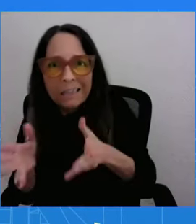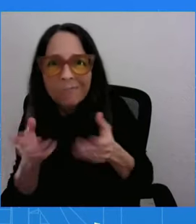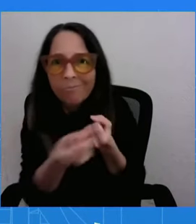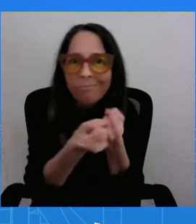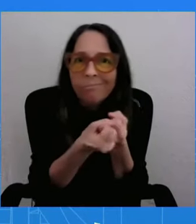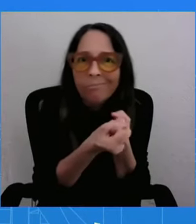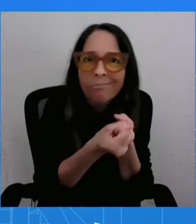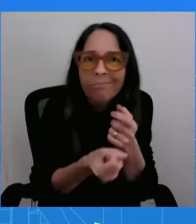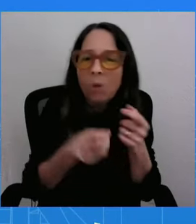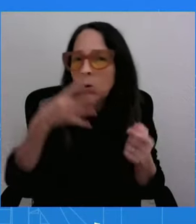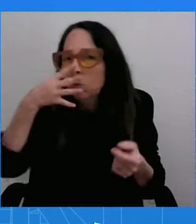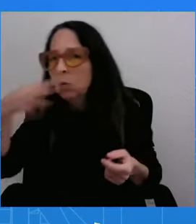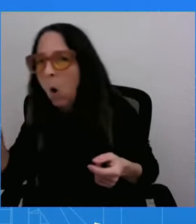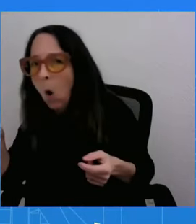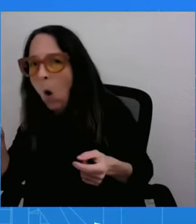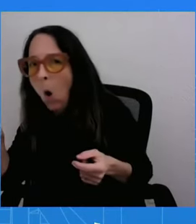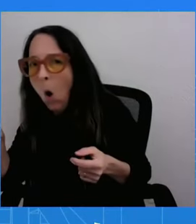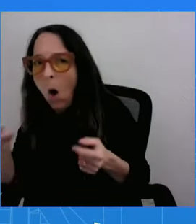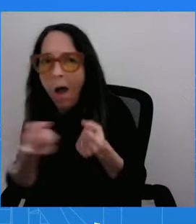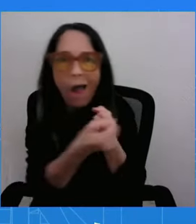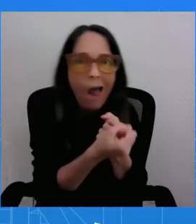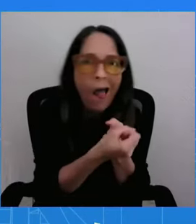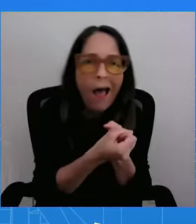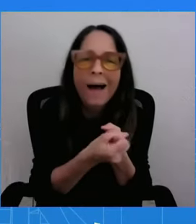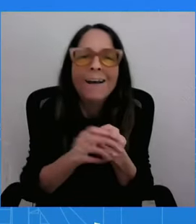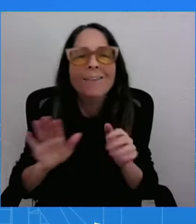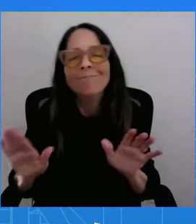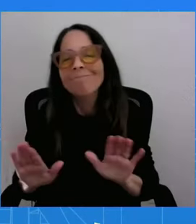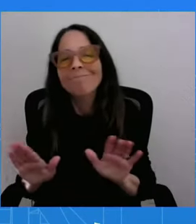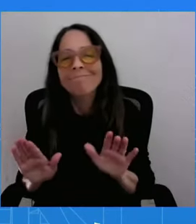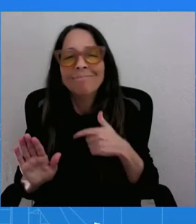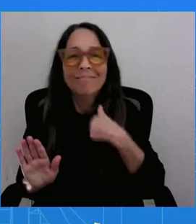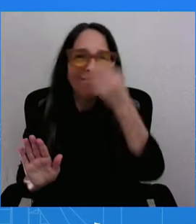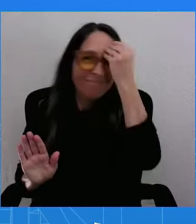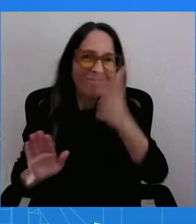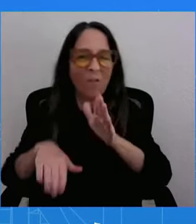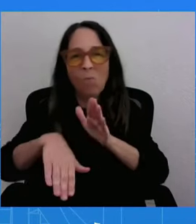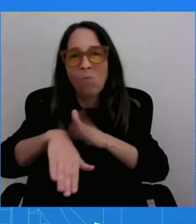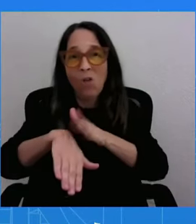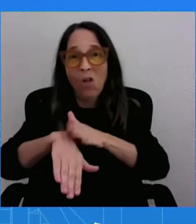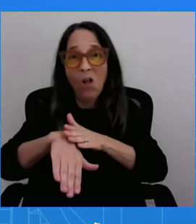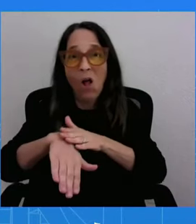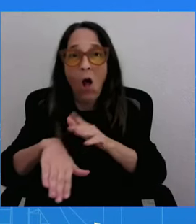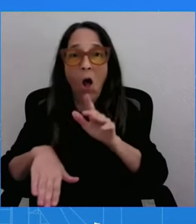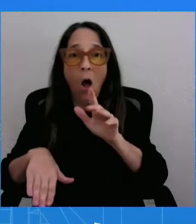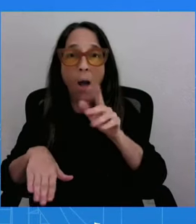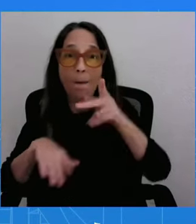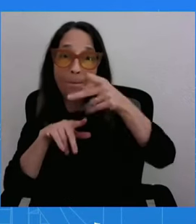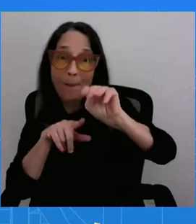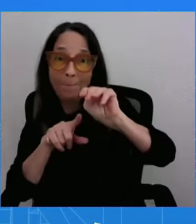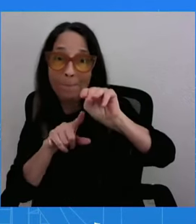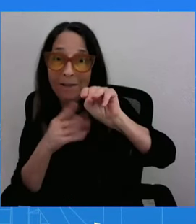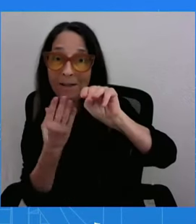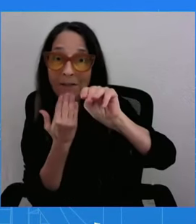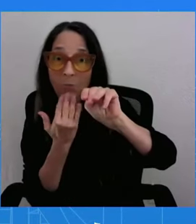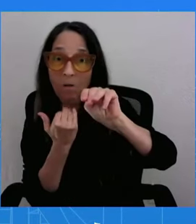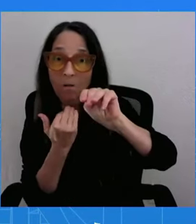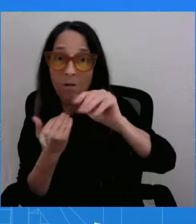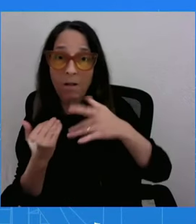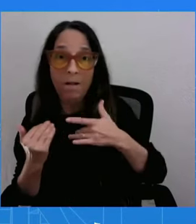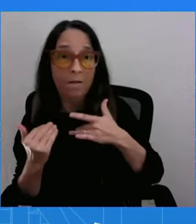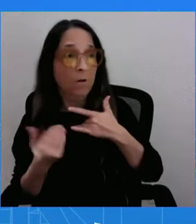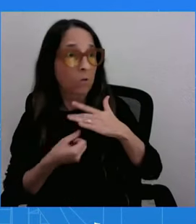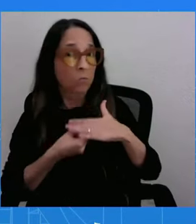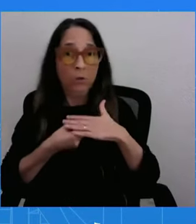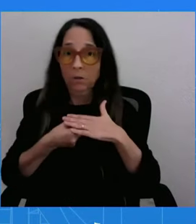you know, it was a question about, you know, how only the prime minister is feeling the heat. And I'll tell you, if you're Mr.